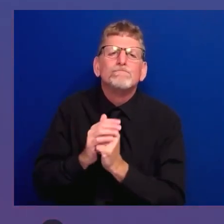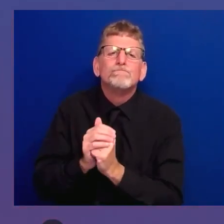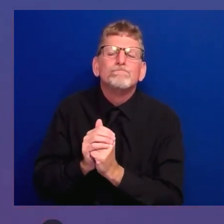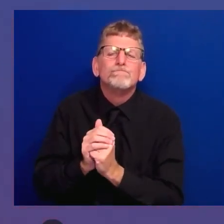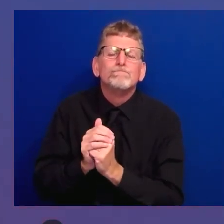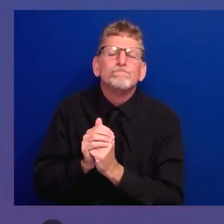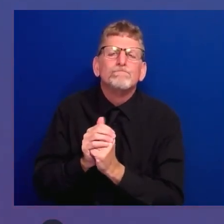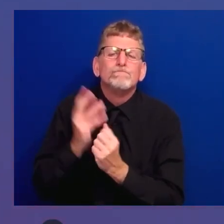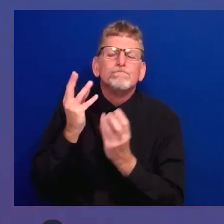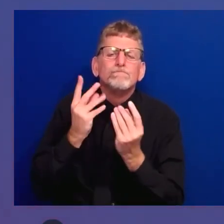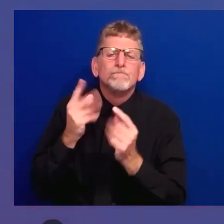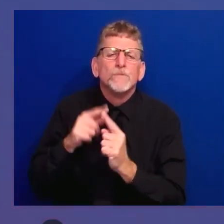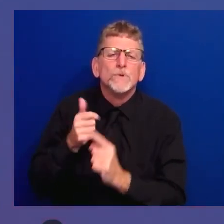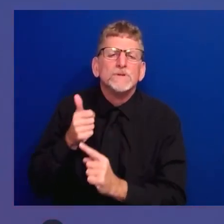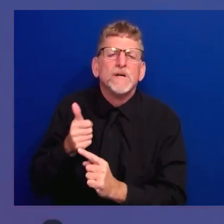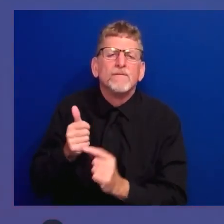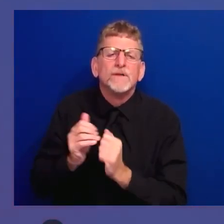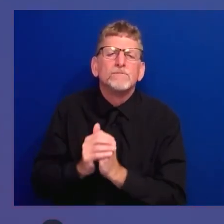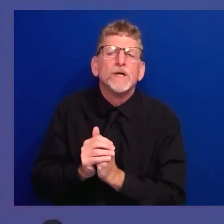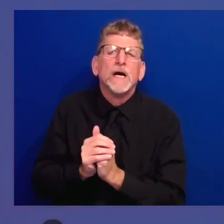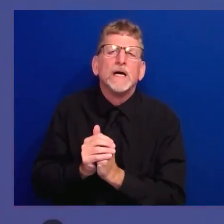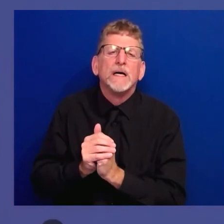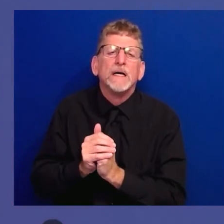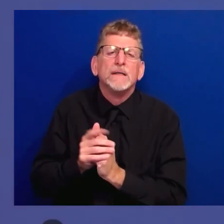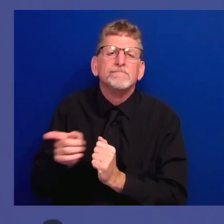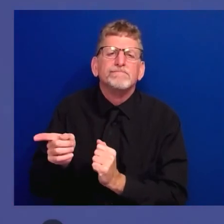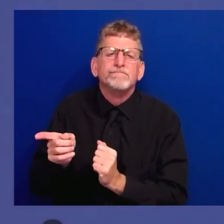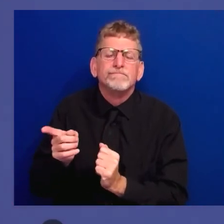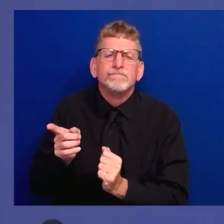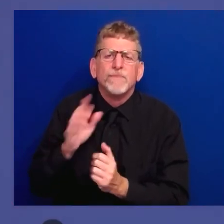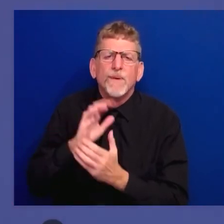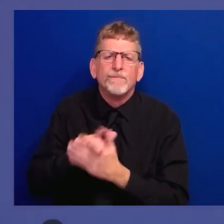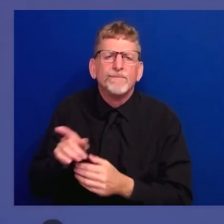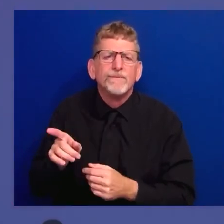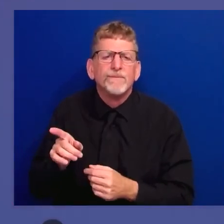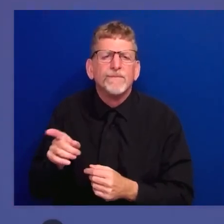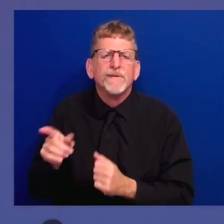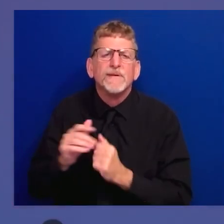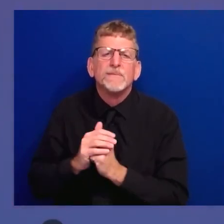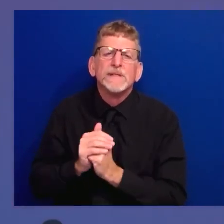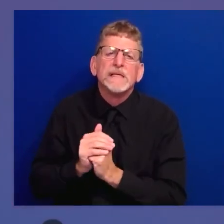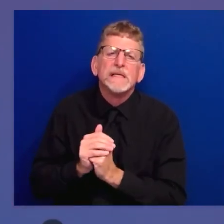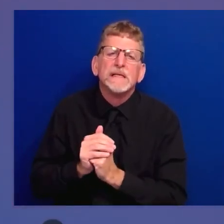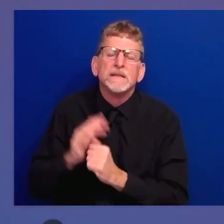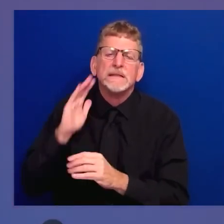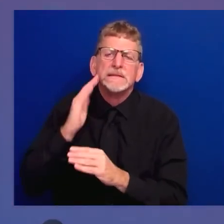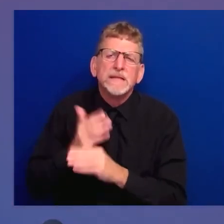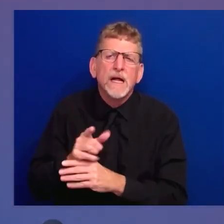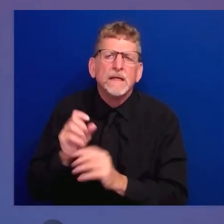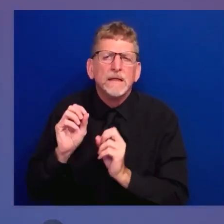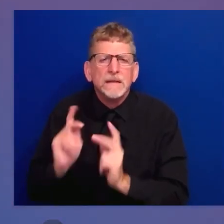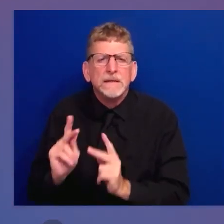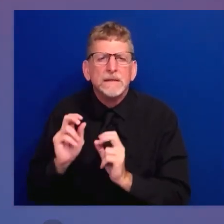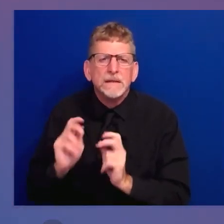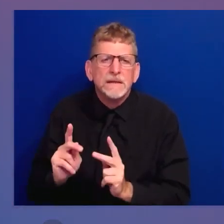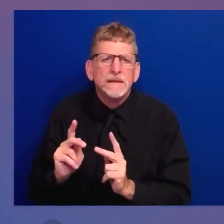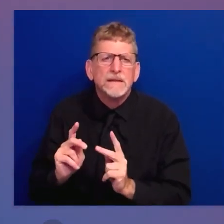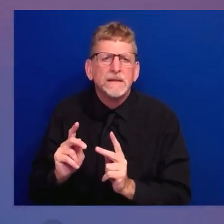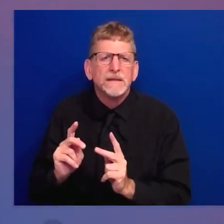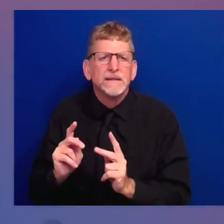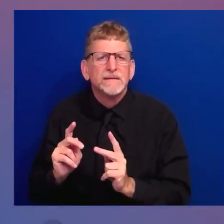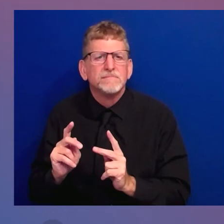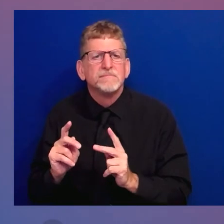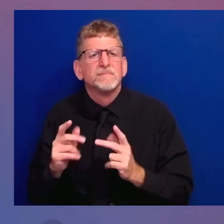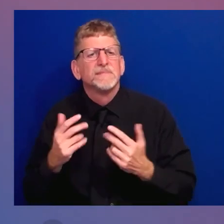A prayer. A prayer for her son, who was in harm's way. All of you did that.